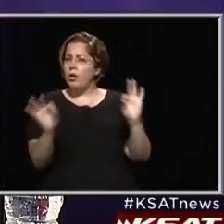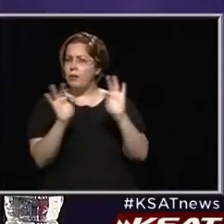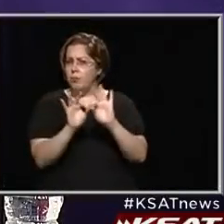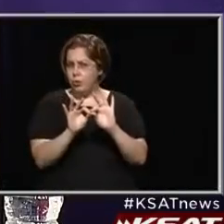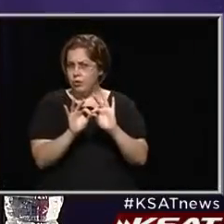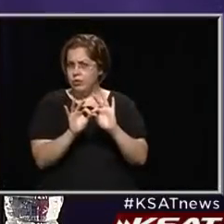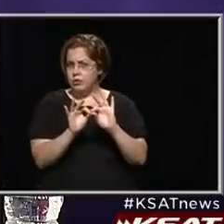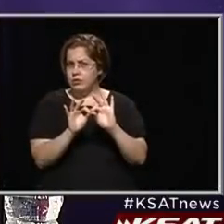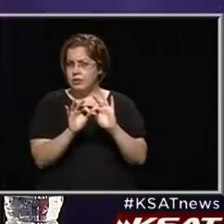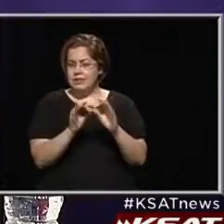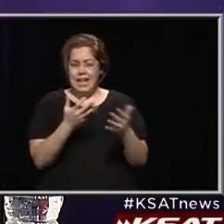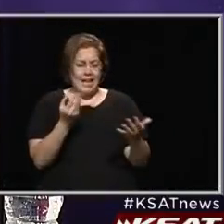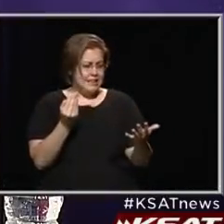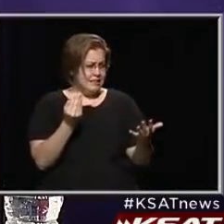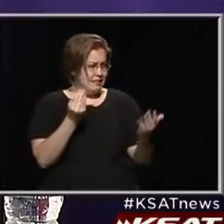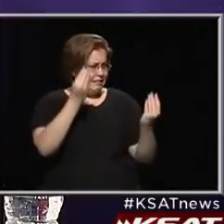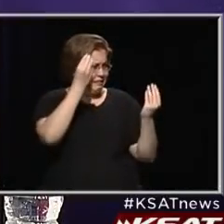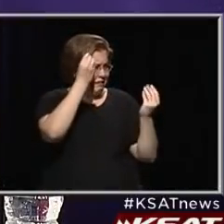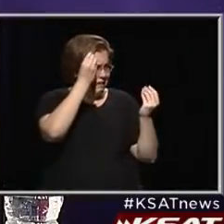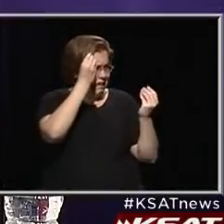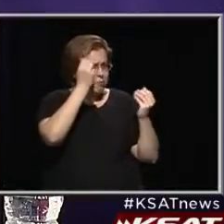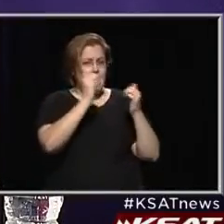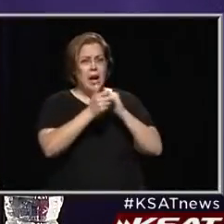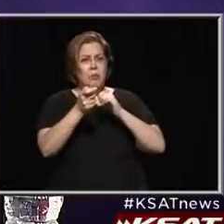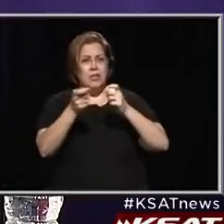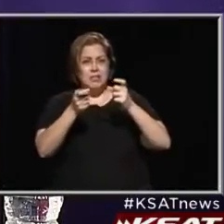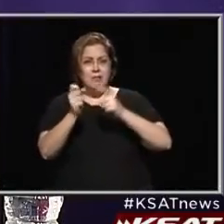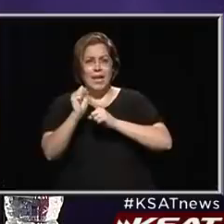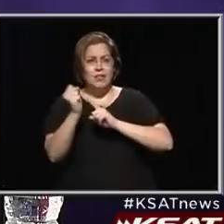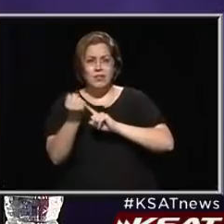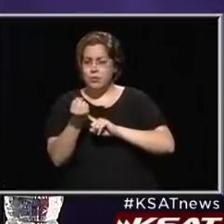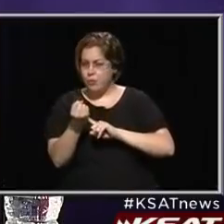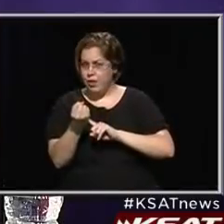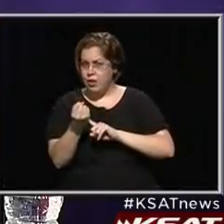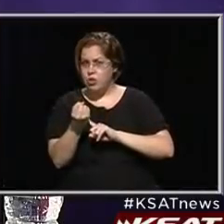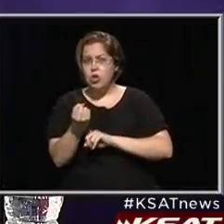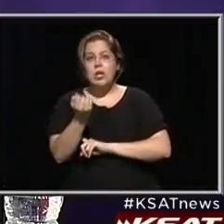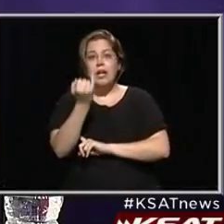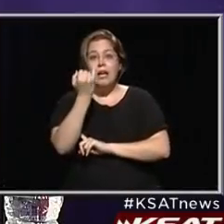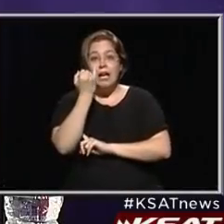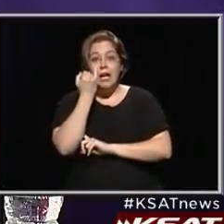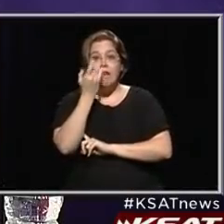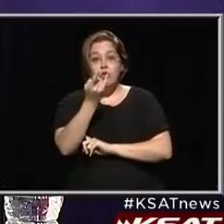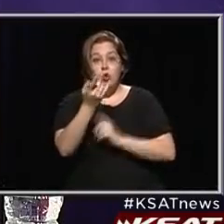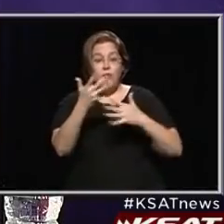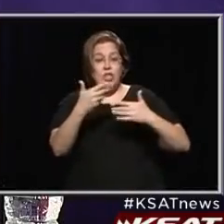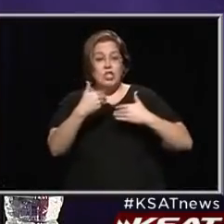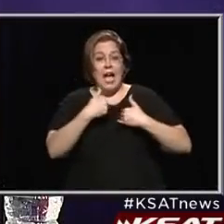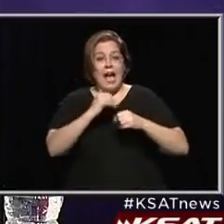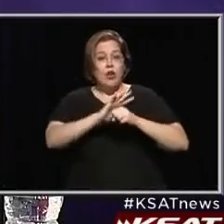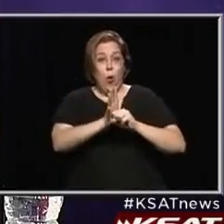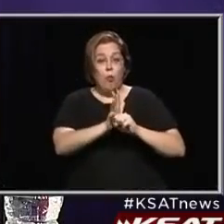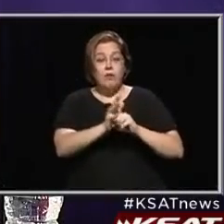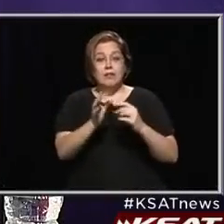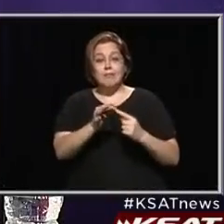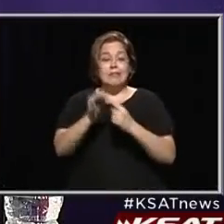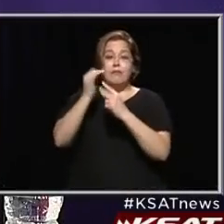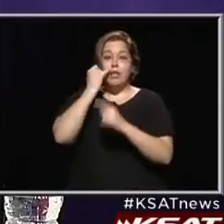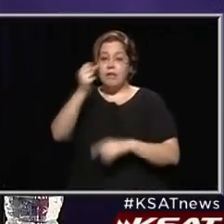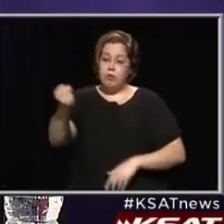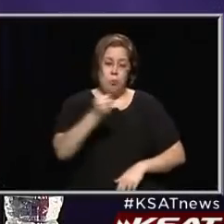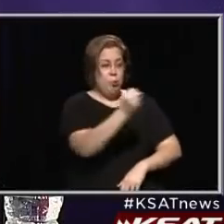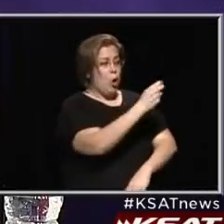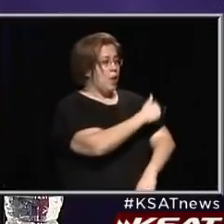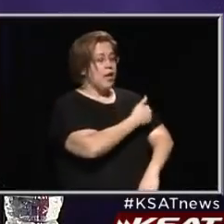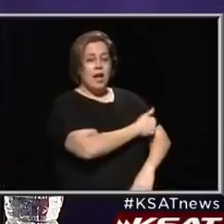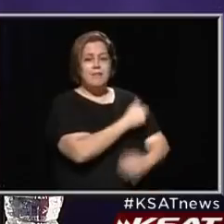in thinking about how we need to handle this, is that if you had COVID, and particularly if you ended up in the hospital,